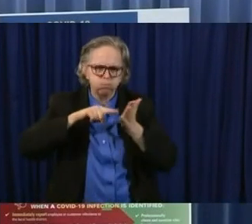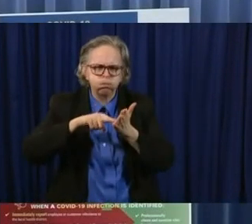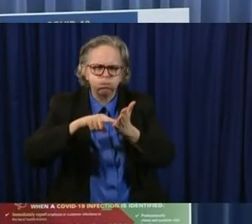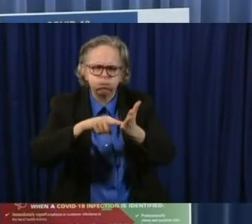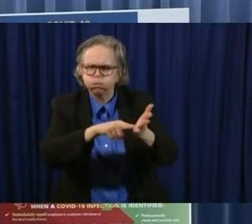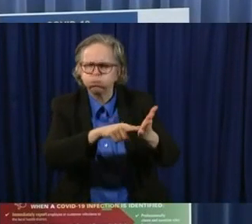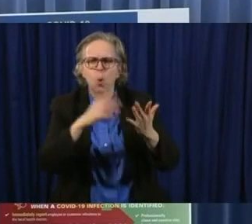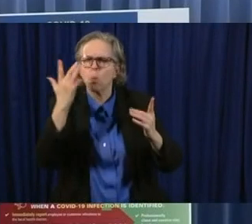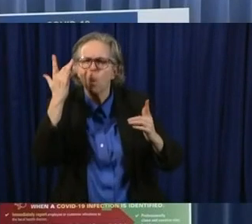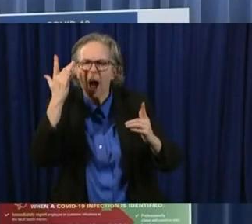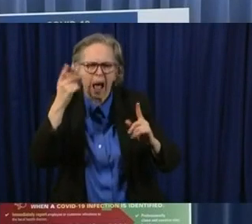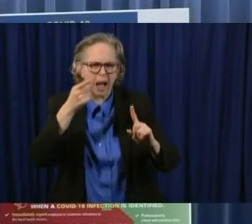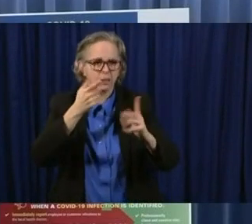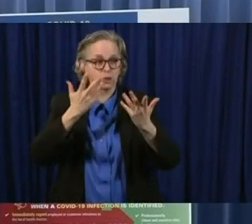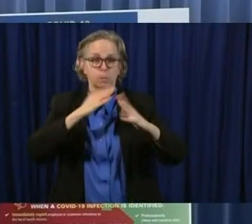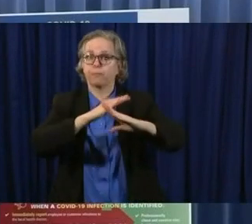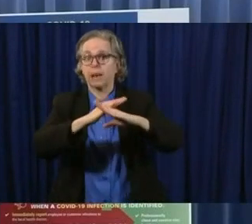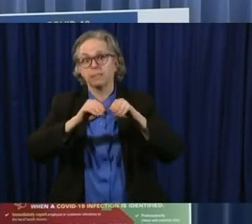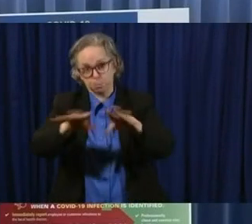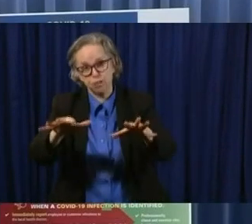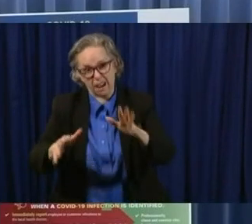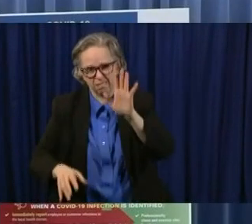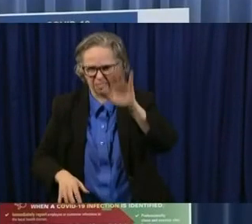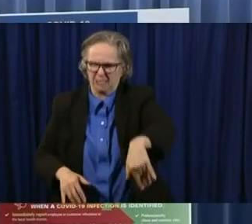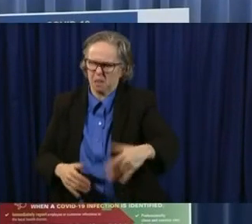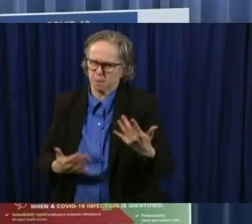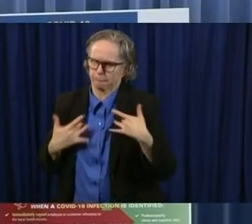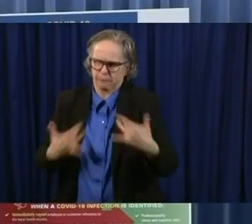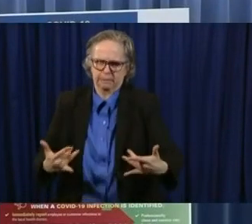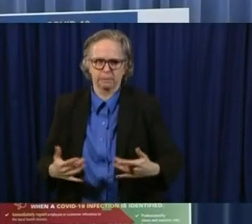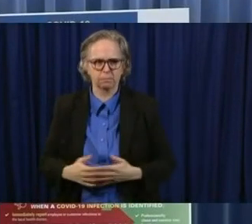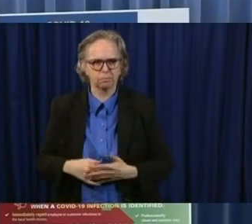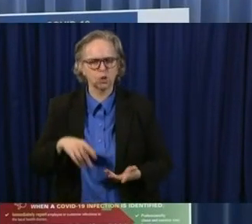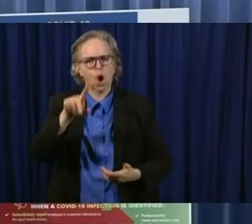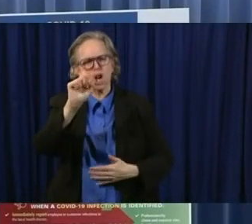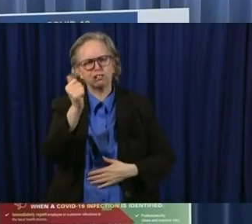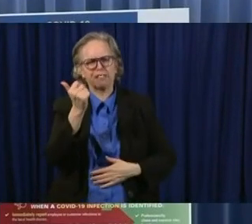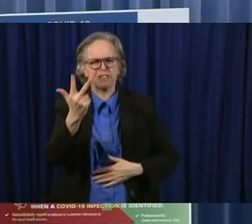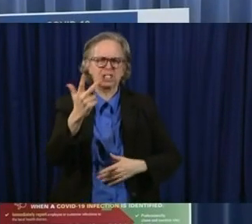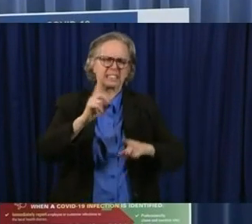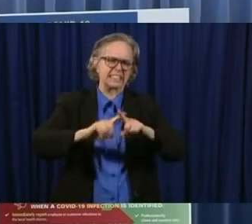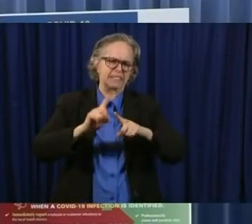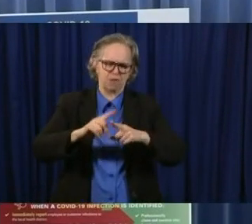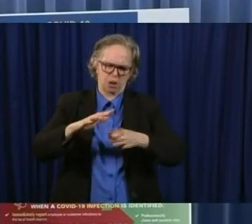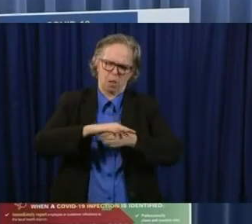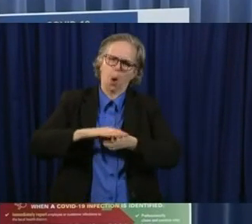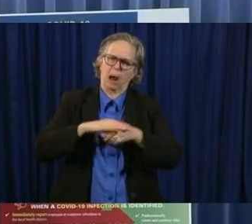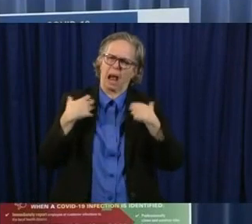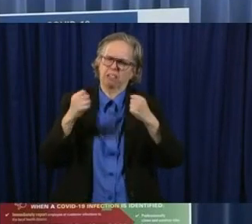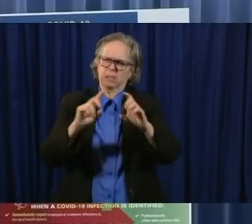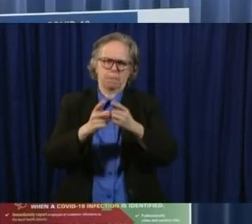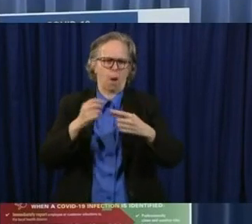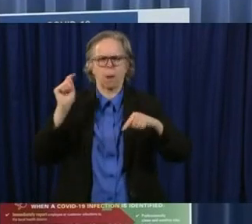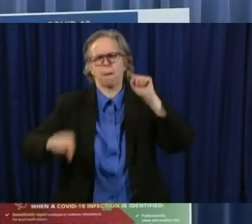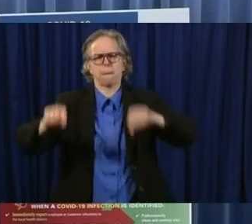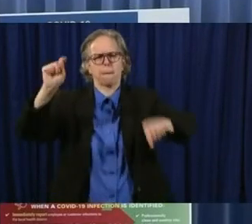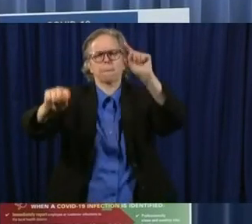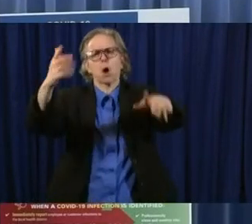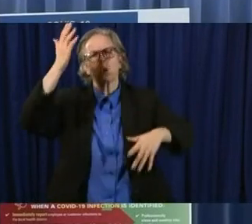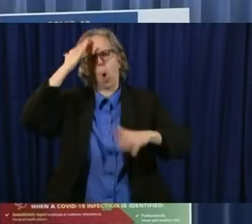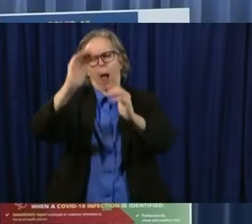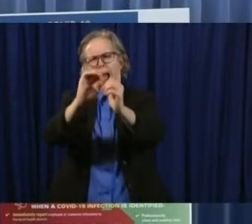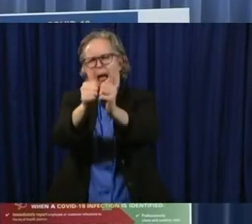and it's again, something that our 113 health departments know how to do. But the challenge is they've never had this many to do.